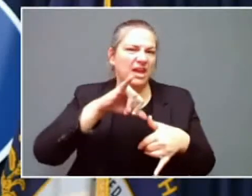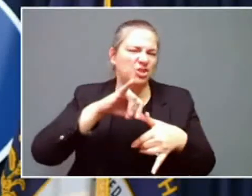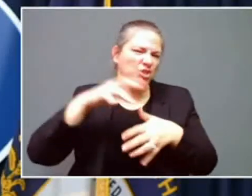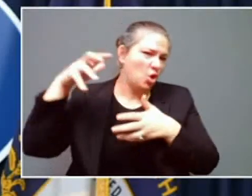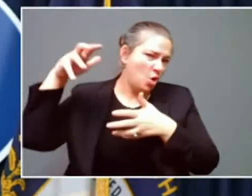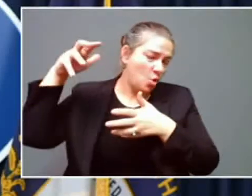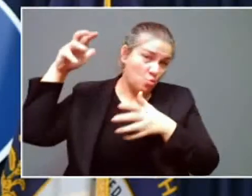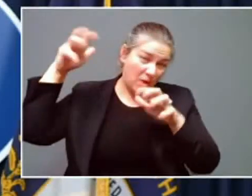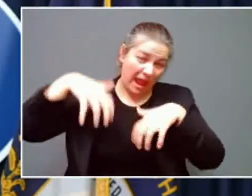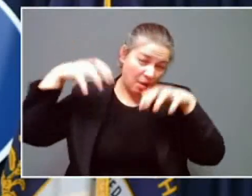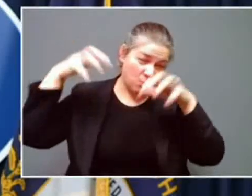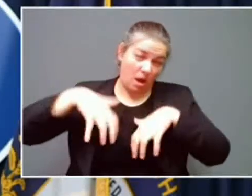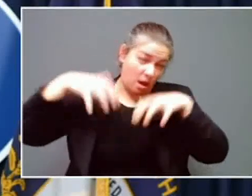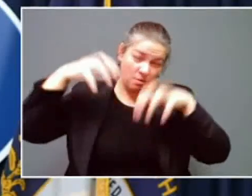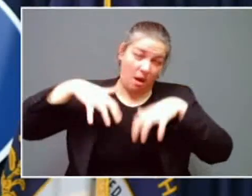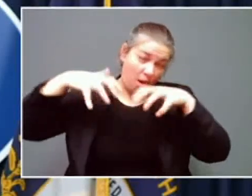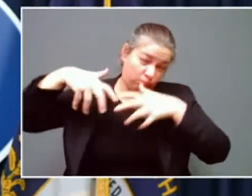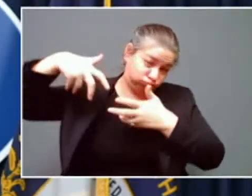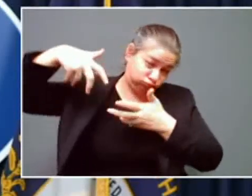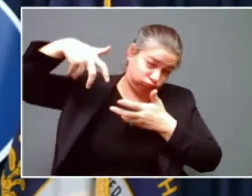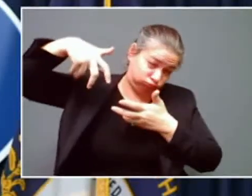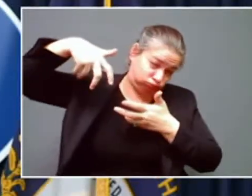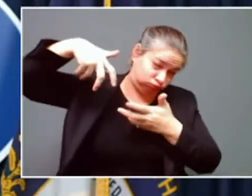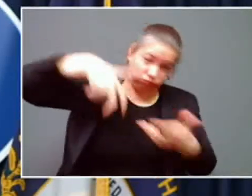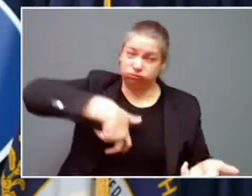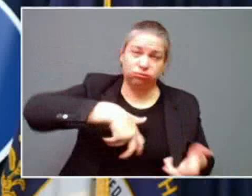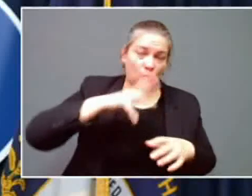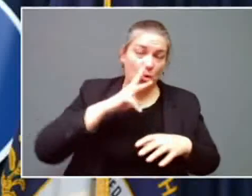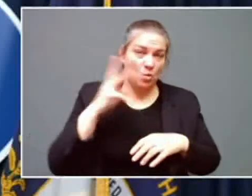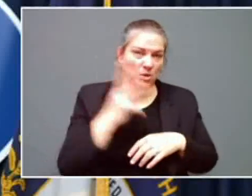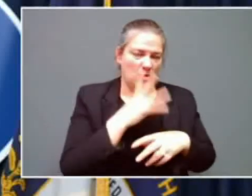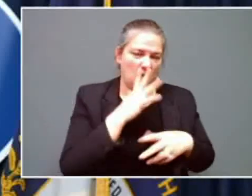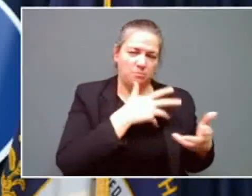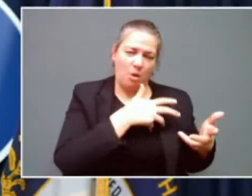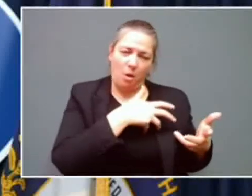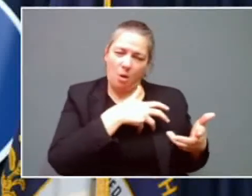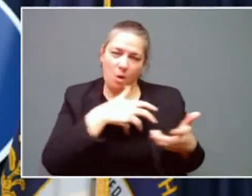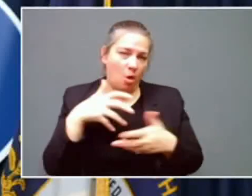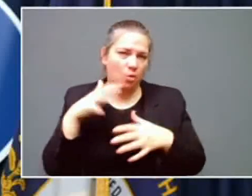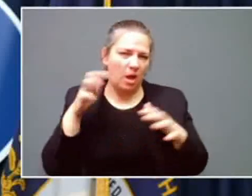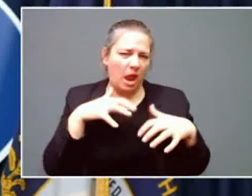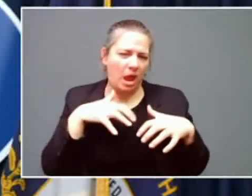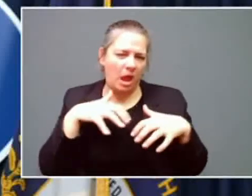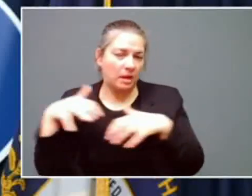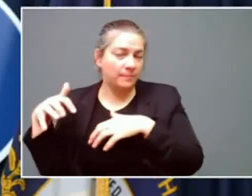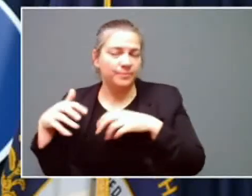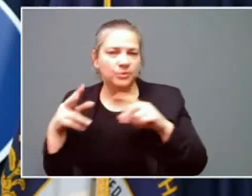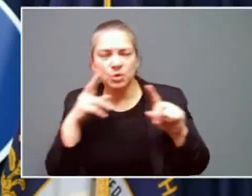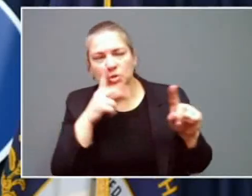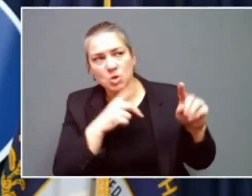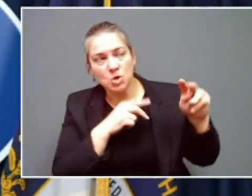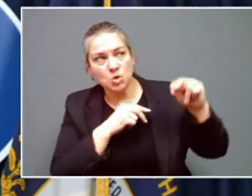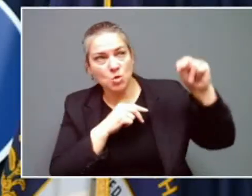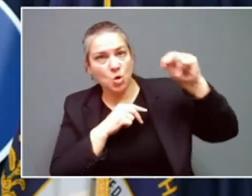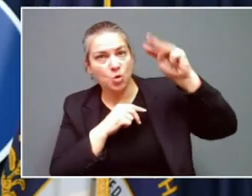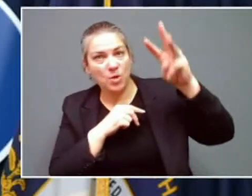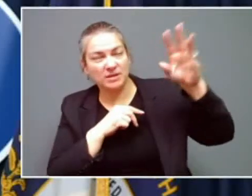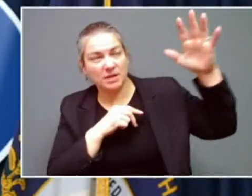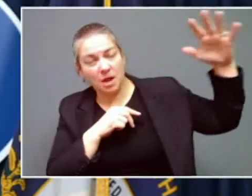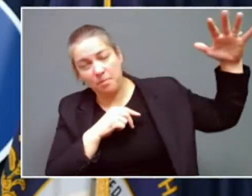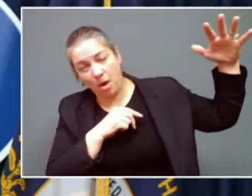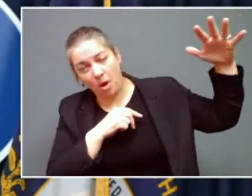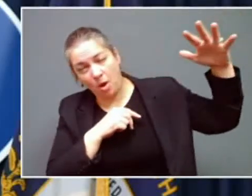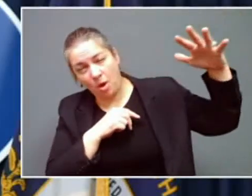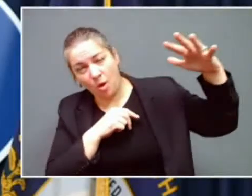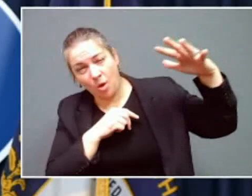in the western part of the state. The system will come from the northwest and traverse the state down through the southeast. The timing